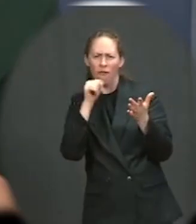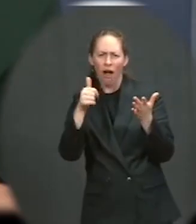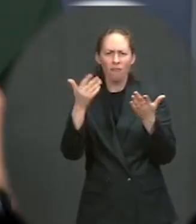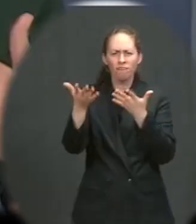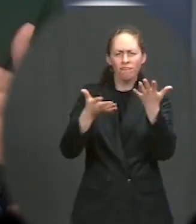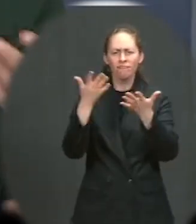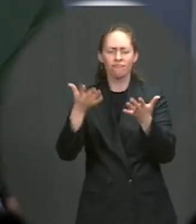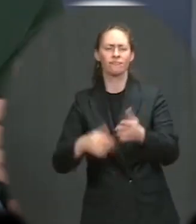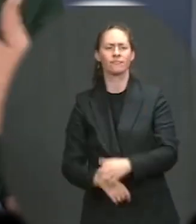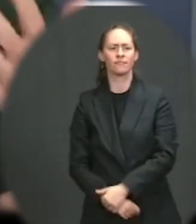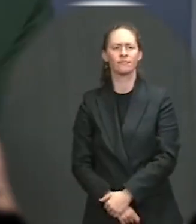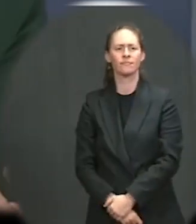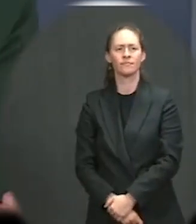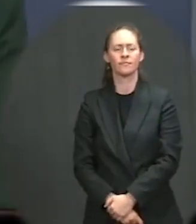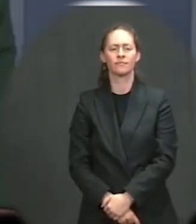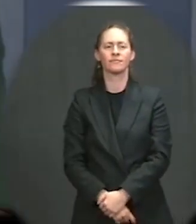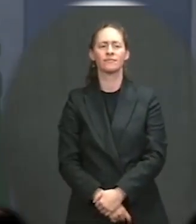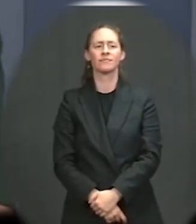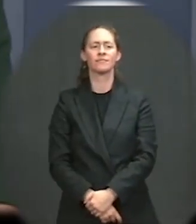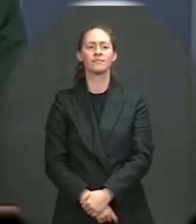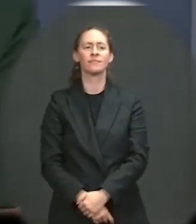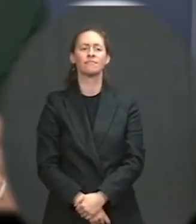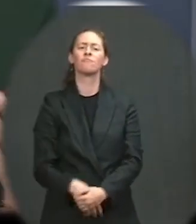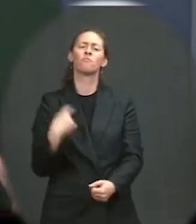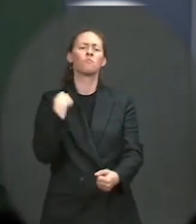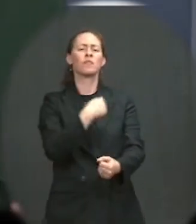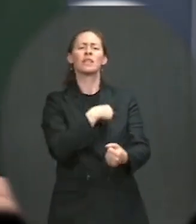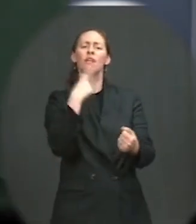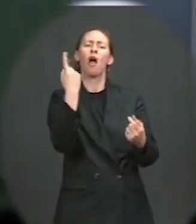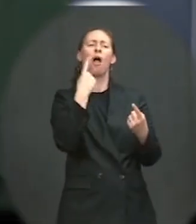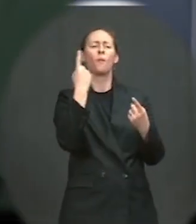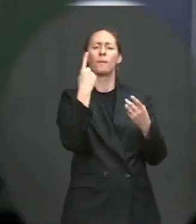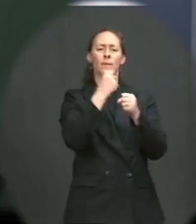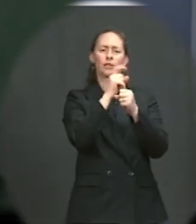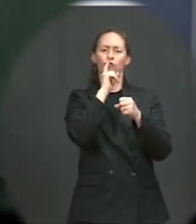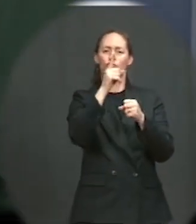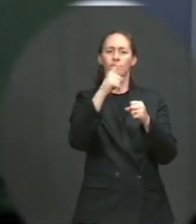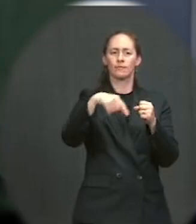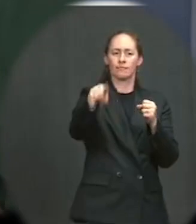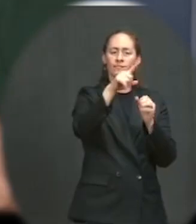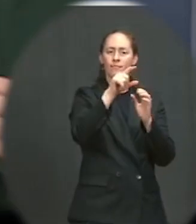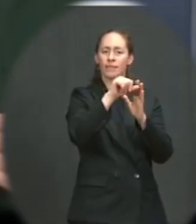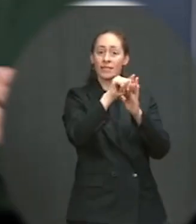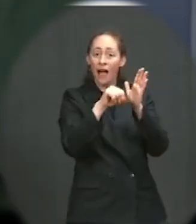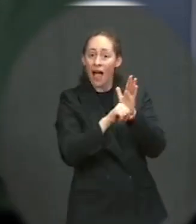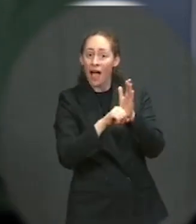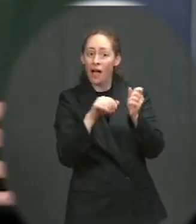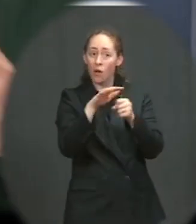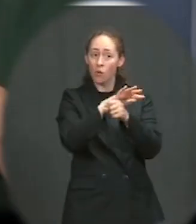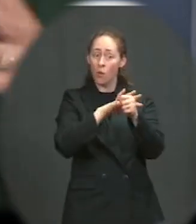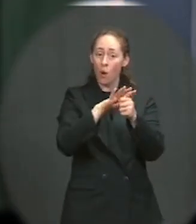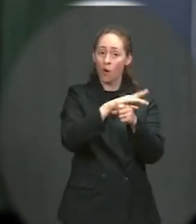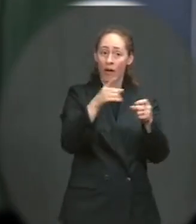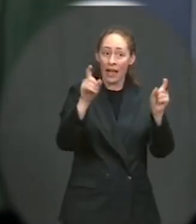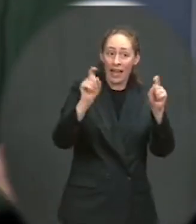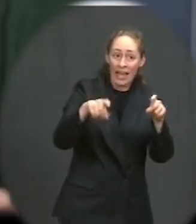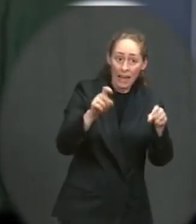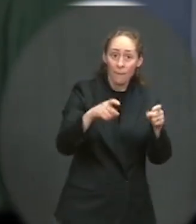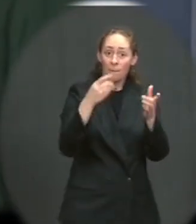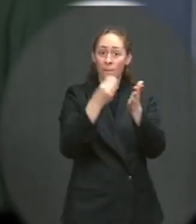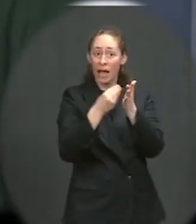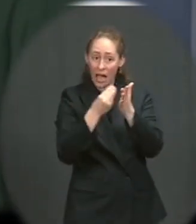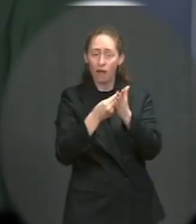ensuring funding was used by state and local authorities to keep cops on the beat was always a part of what was allowed